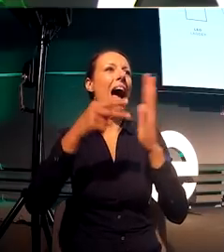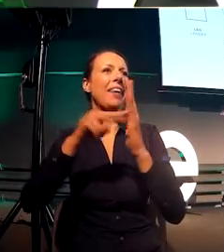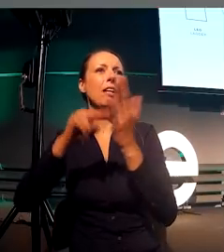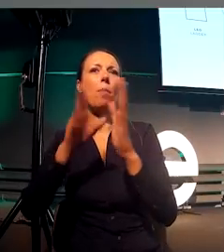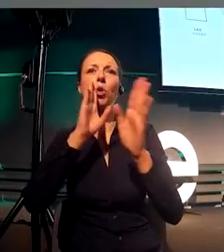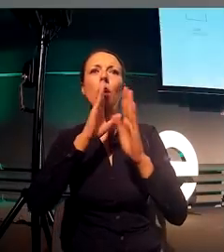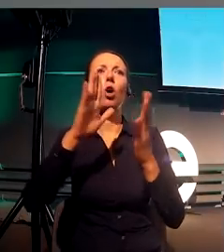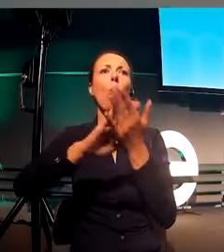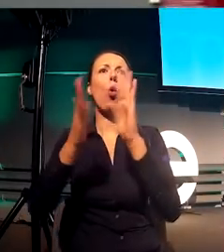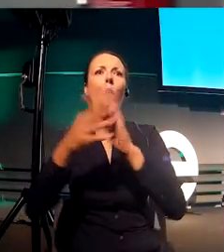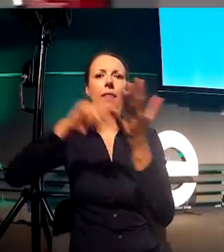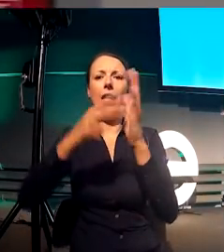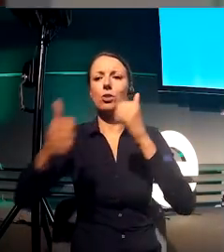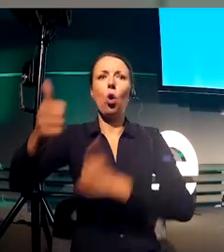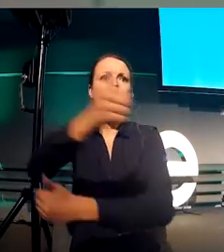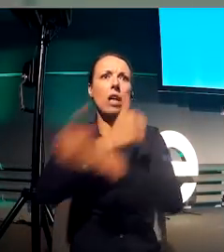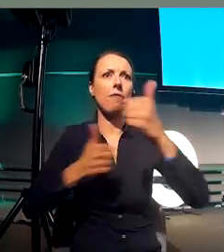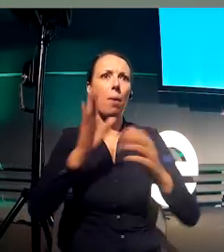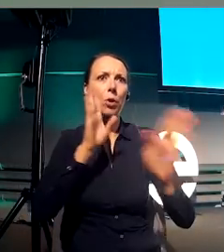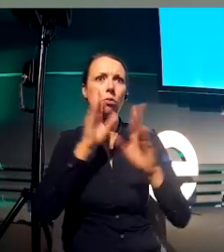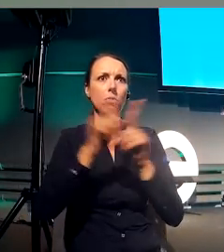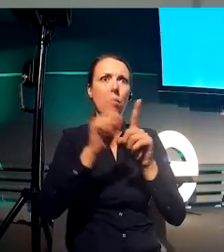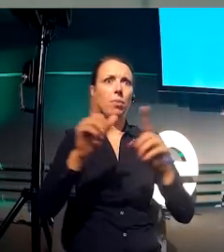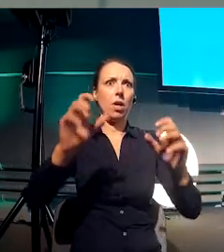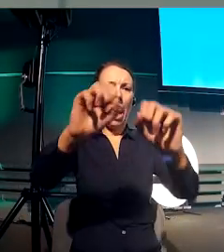like a dance. And I'll let you see what I mean by that.